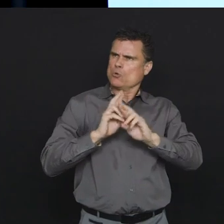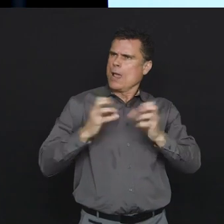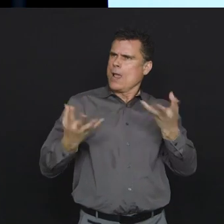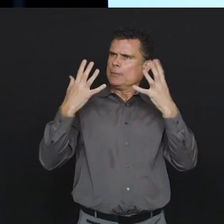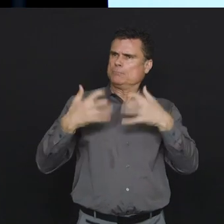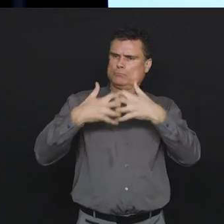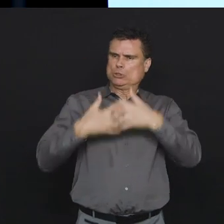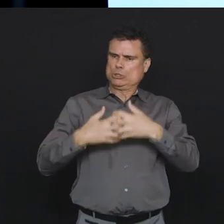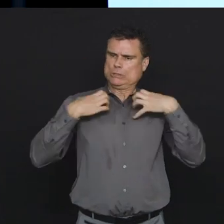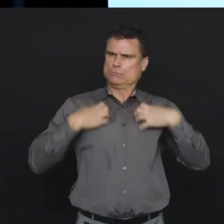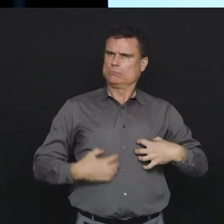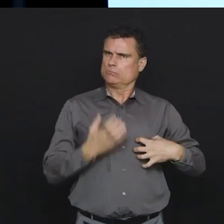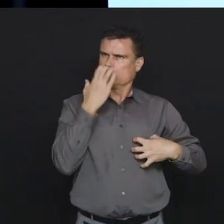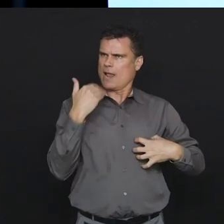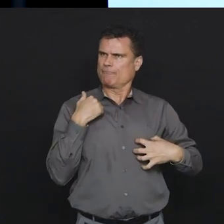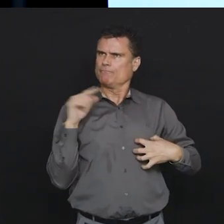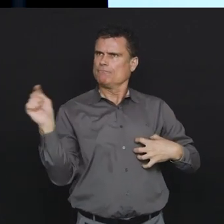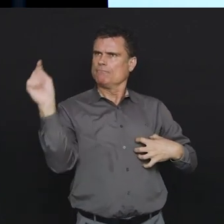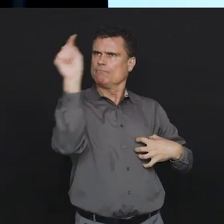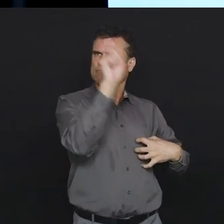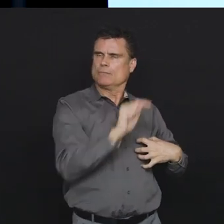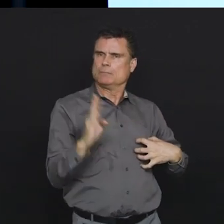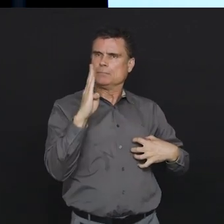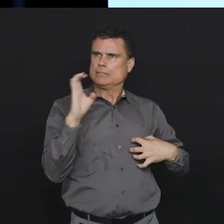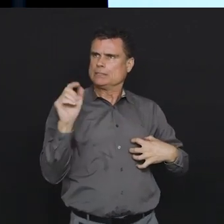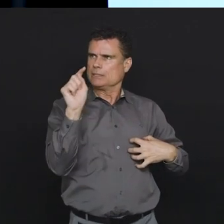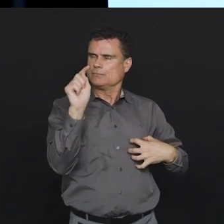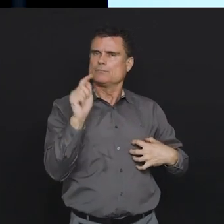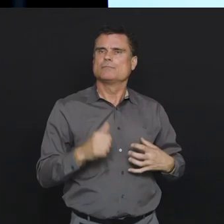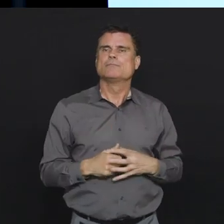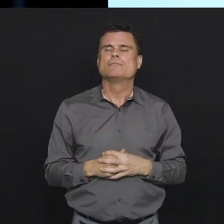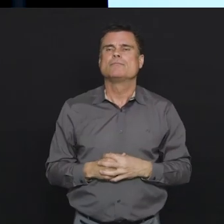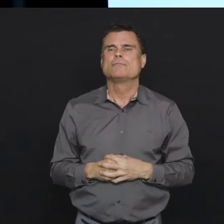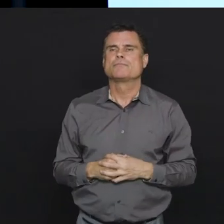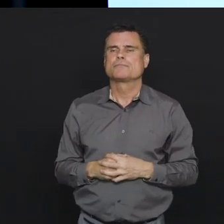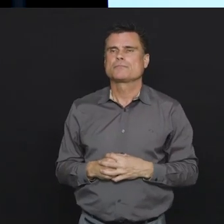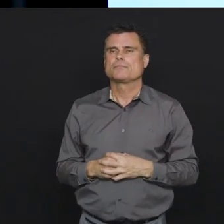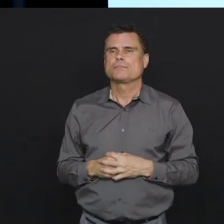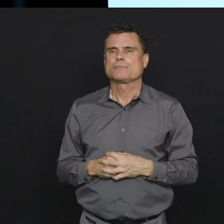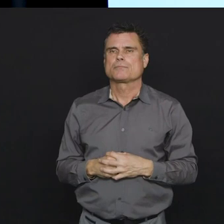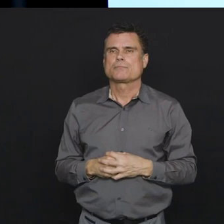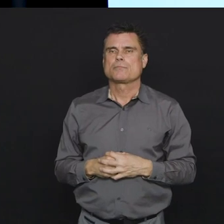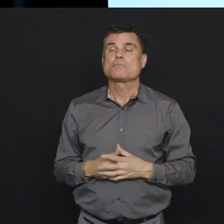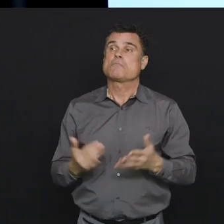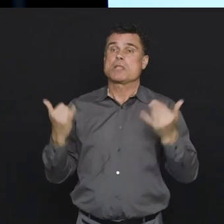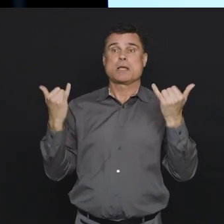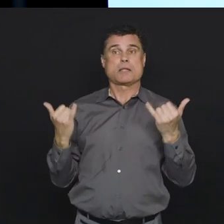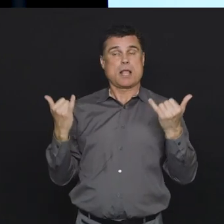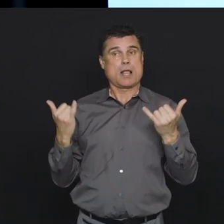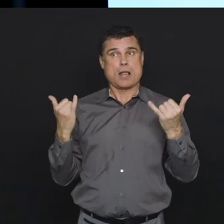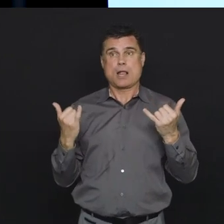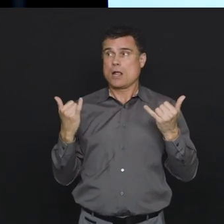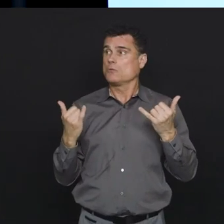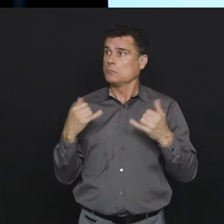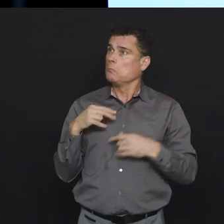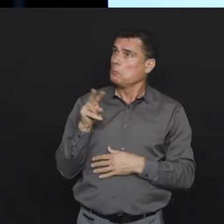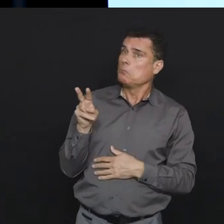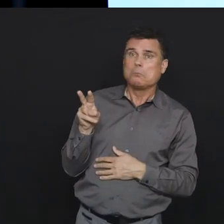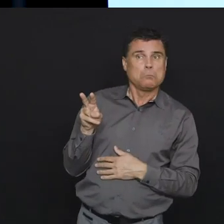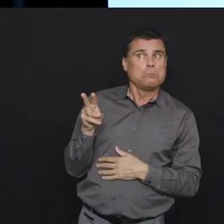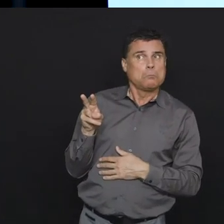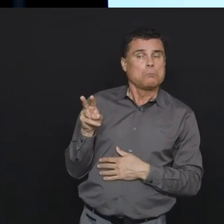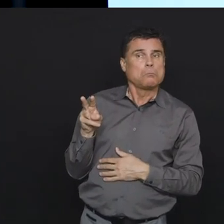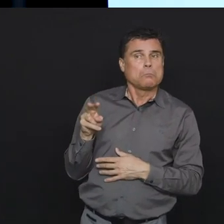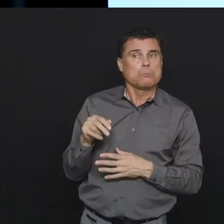gives you a sense of the ventilator capacity in British Columbia. Our conclusions, and you've seen this in the,